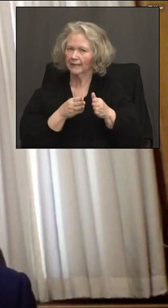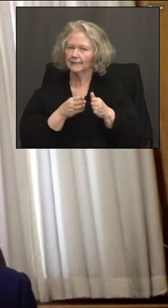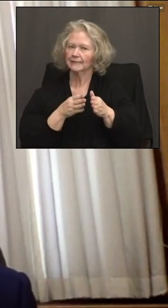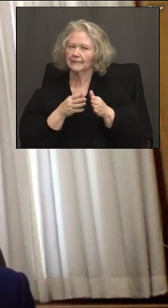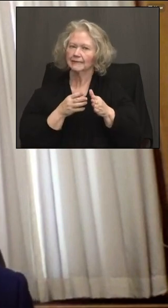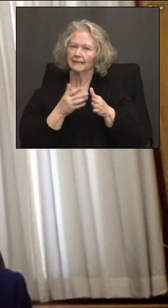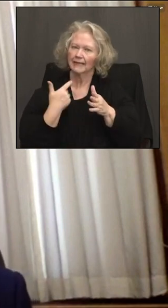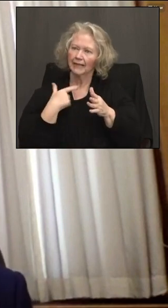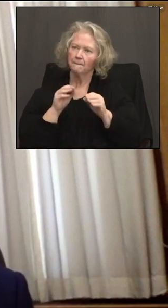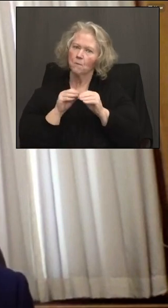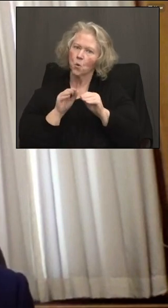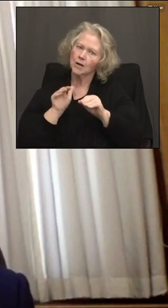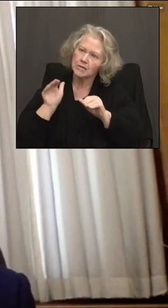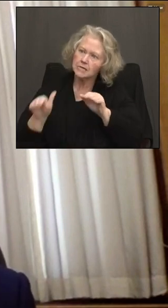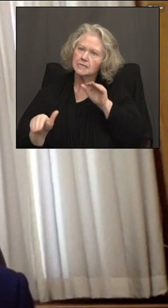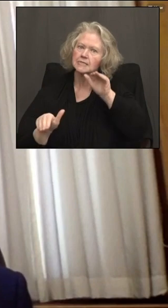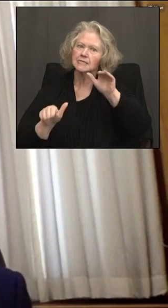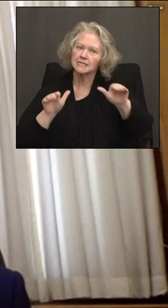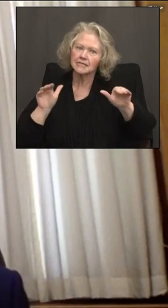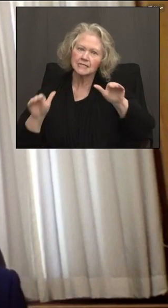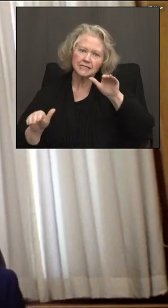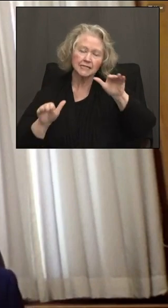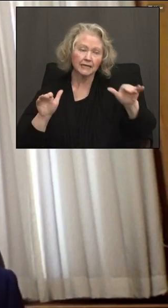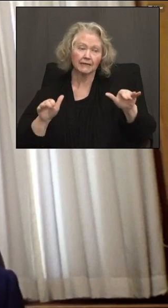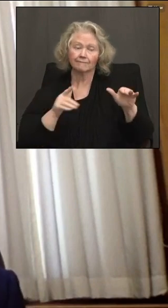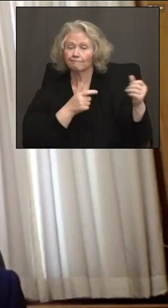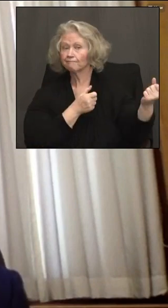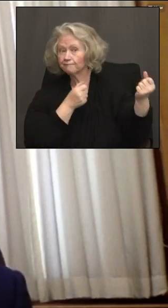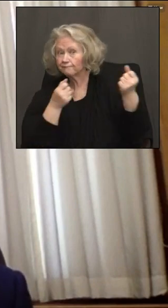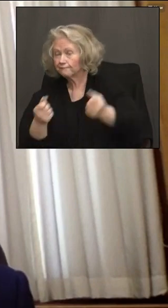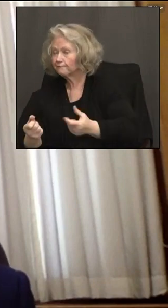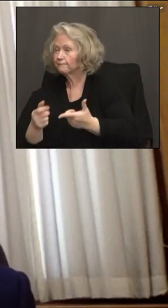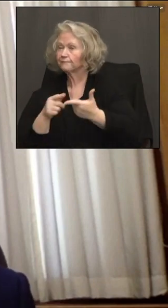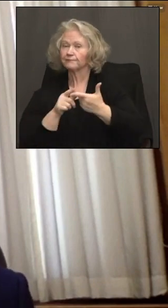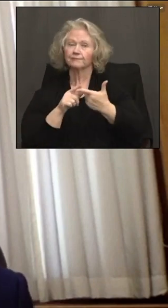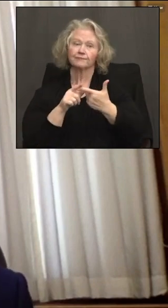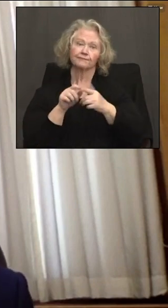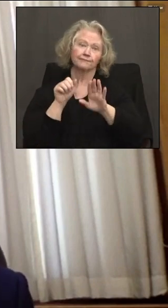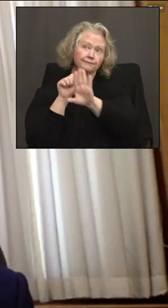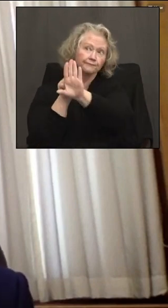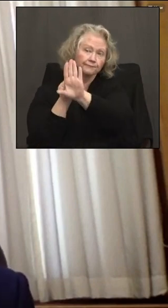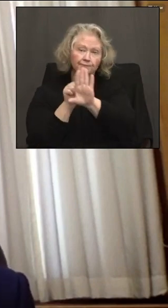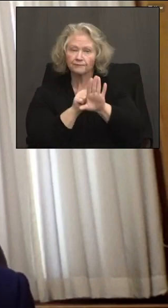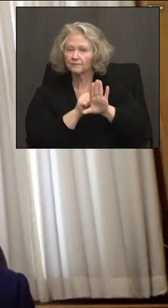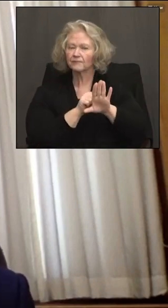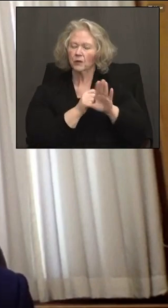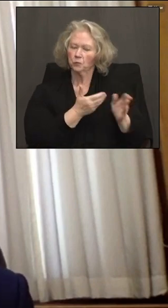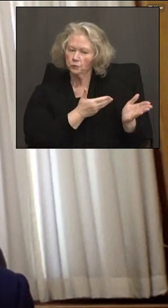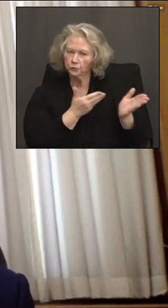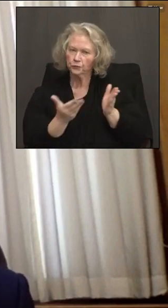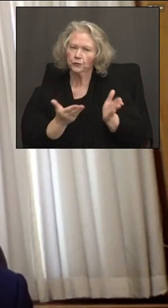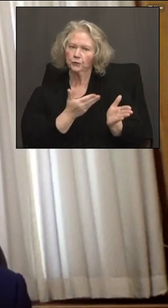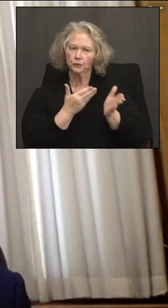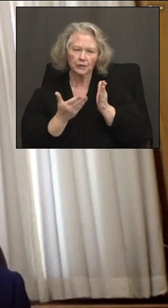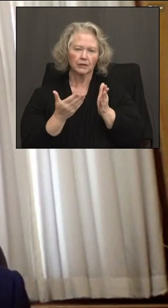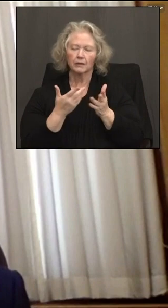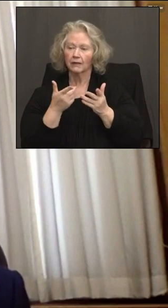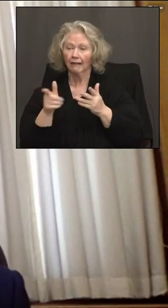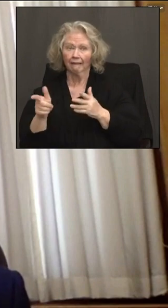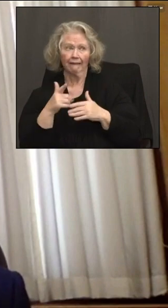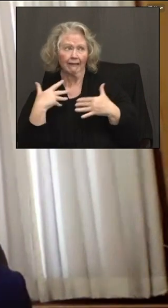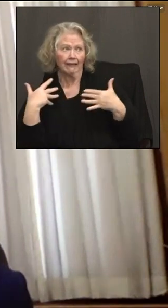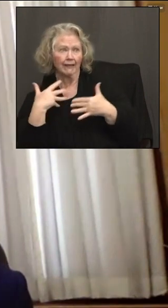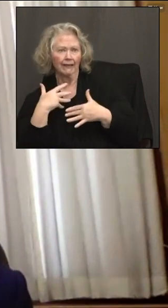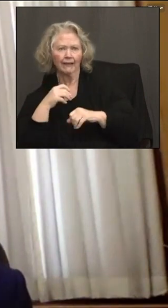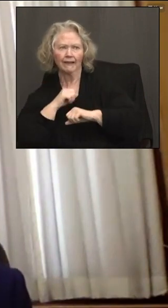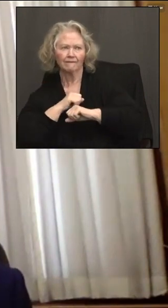more outbound, right? The mobile units, the door-to-door campaigns, the bringing the vaccine directly to people, breaking down any remaining barriers,